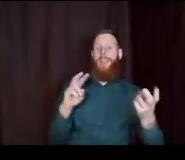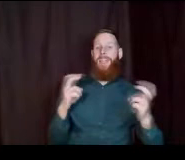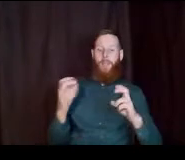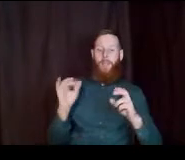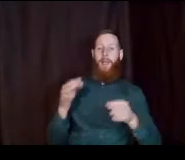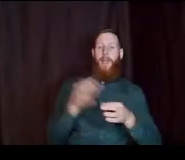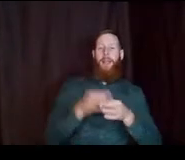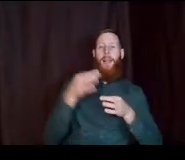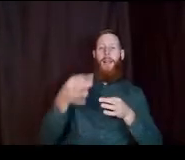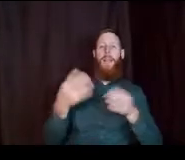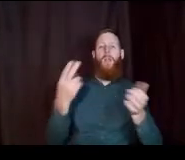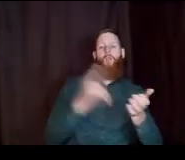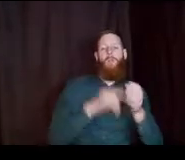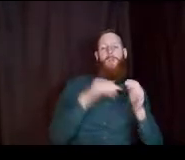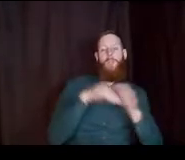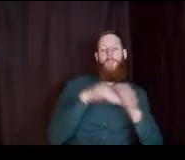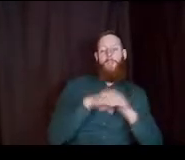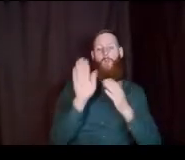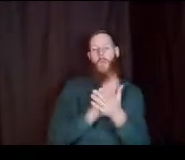into college.